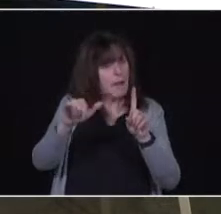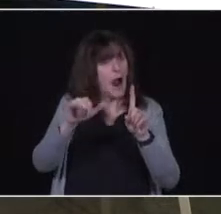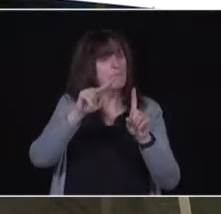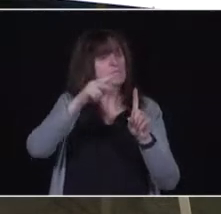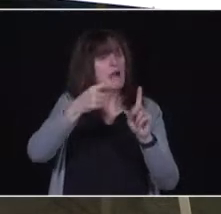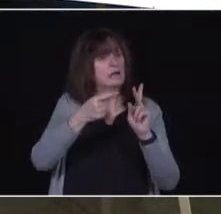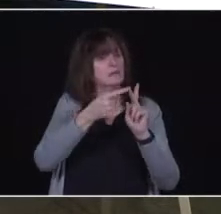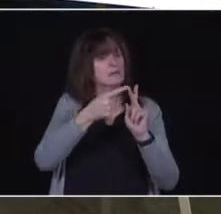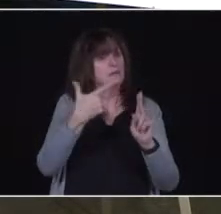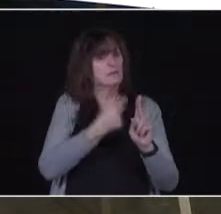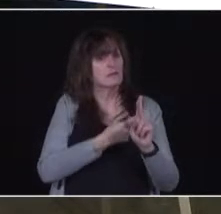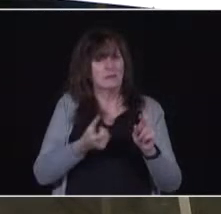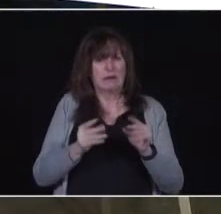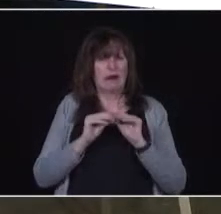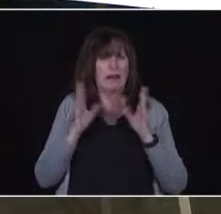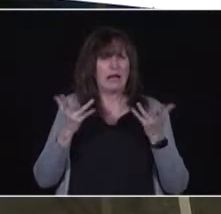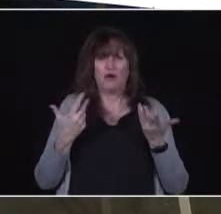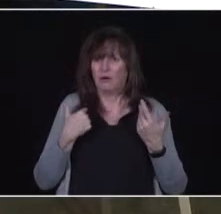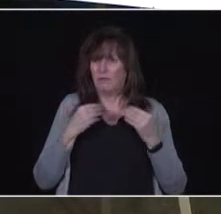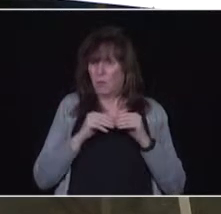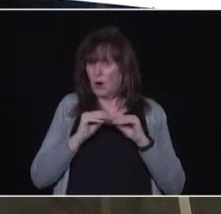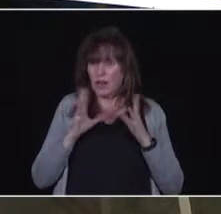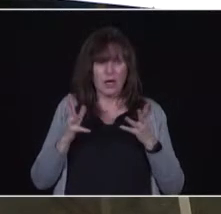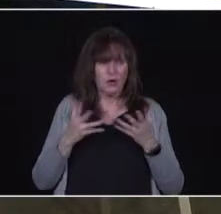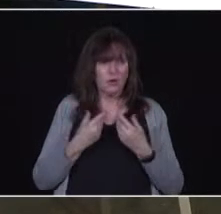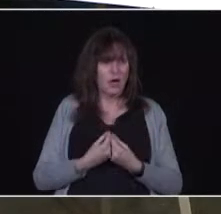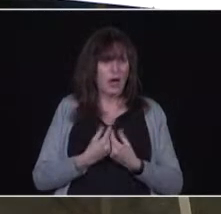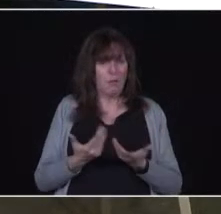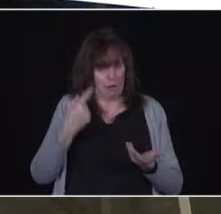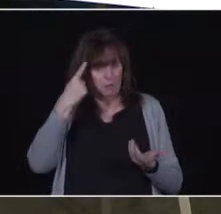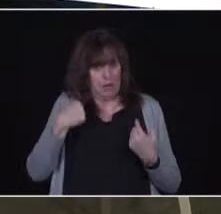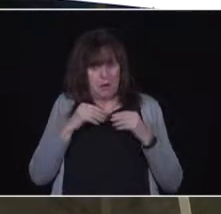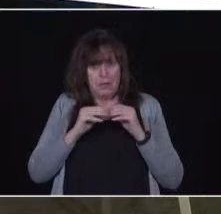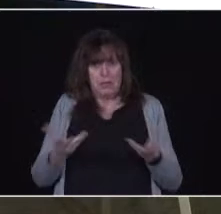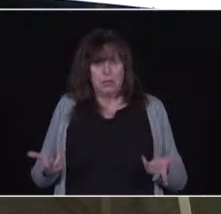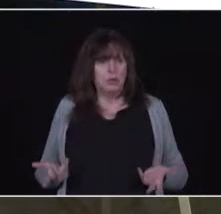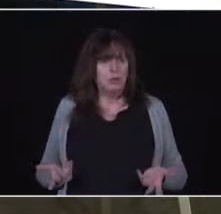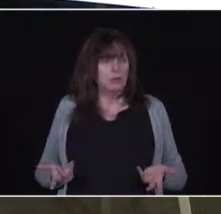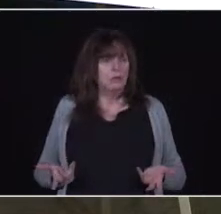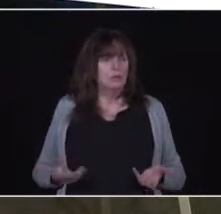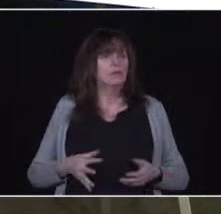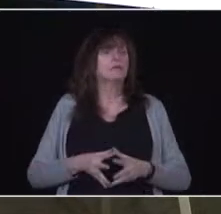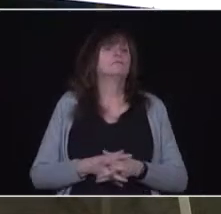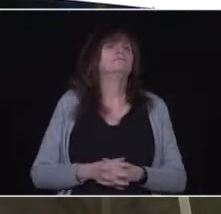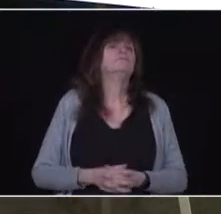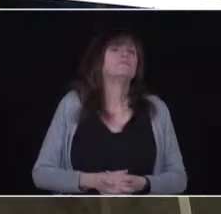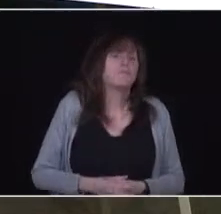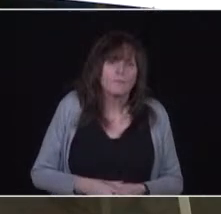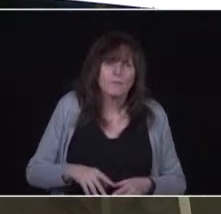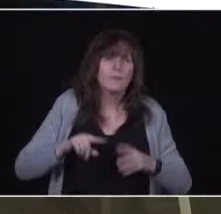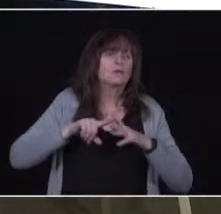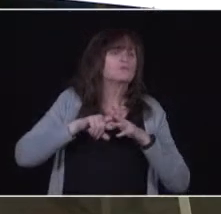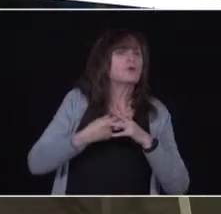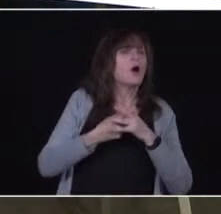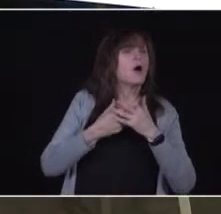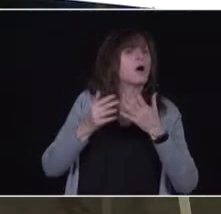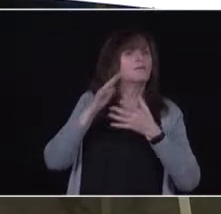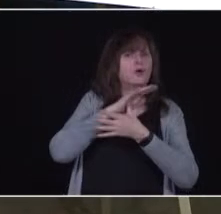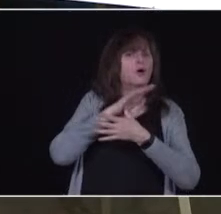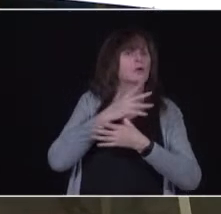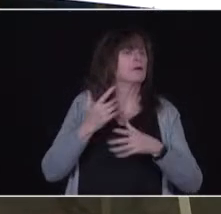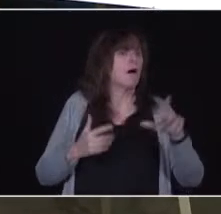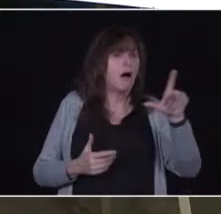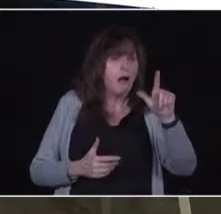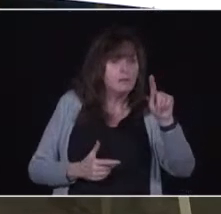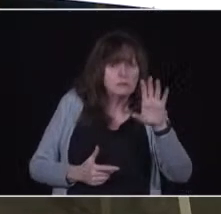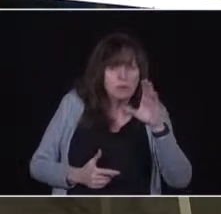But again, the breakdown inside of the essential worker classification, that priority, has got to be, first of all, the recommendations to cabinet